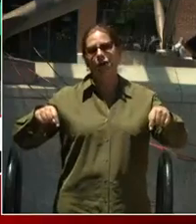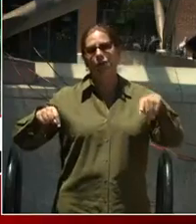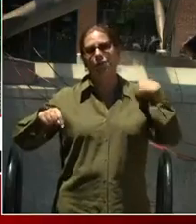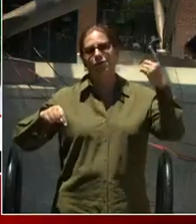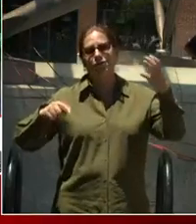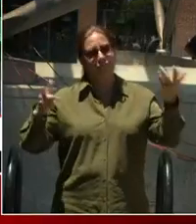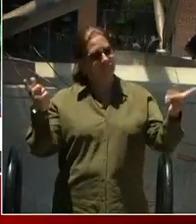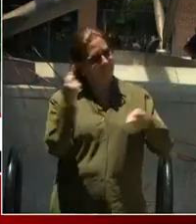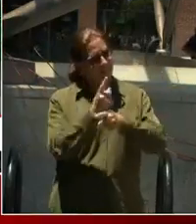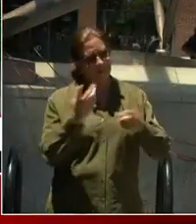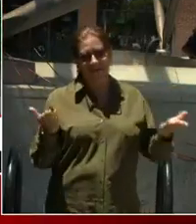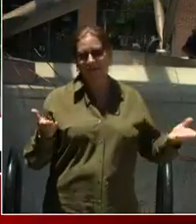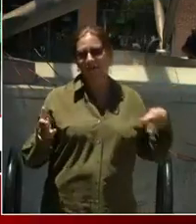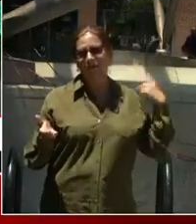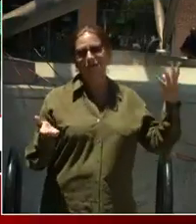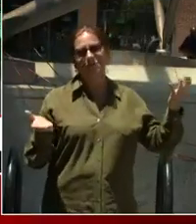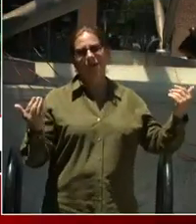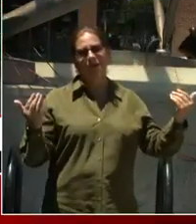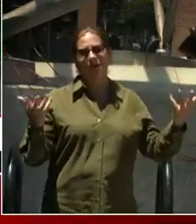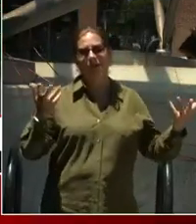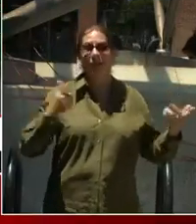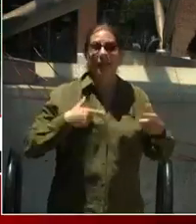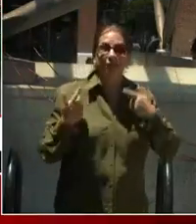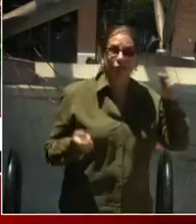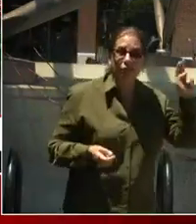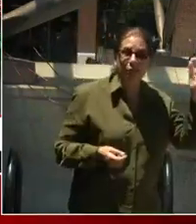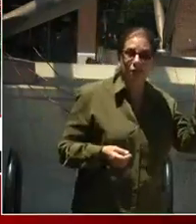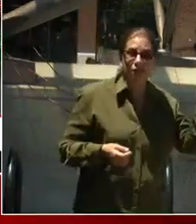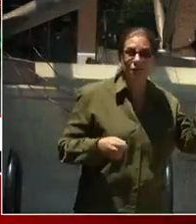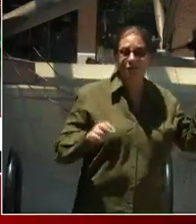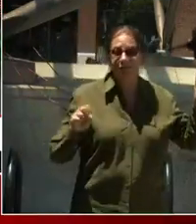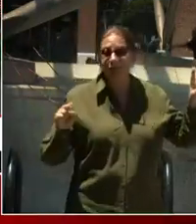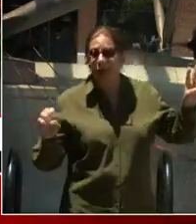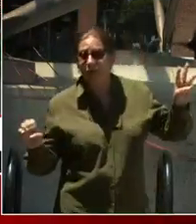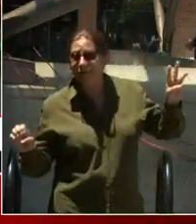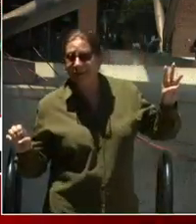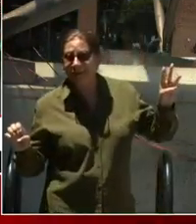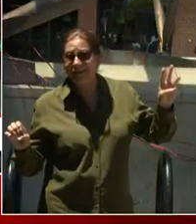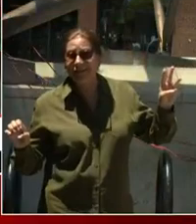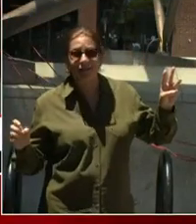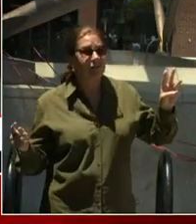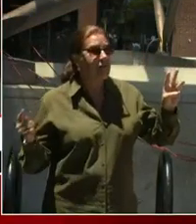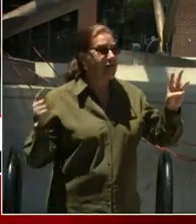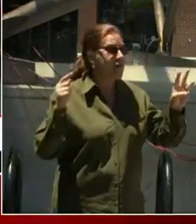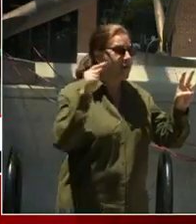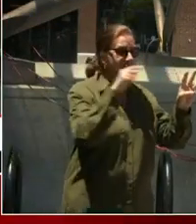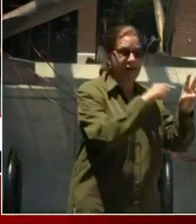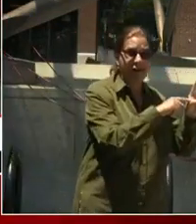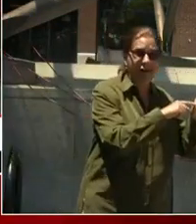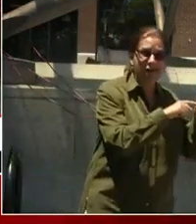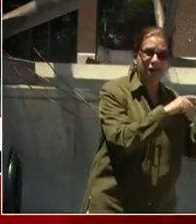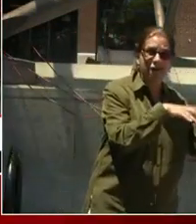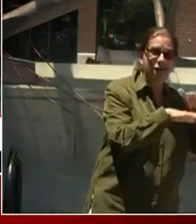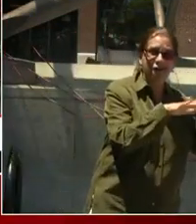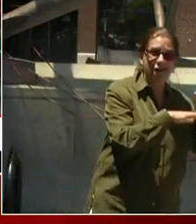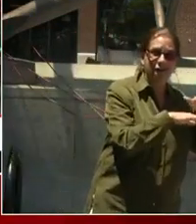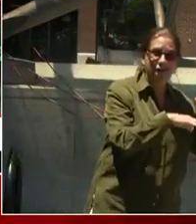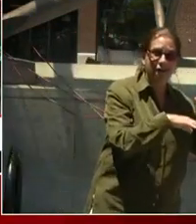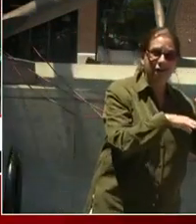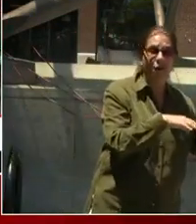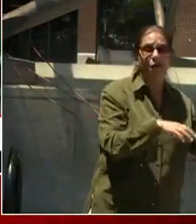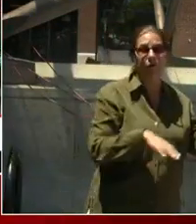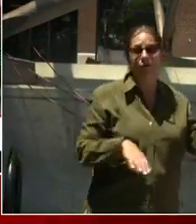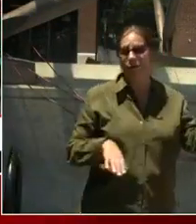You might live in Northwest, Southeast and decide you want to have a staycation where? In D